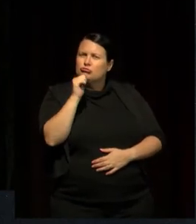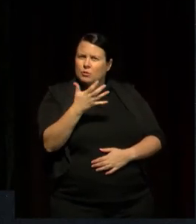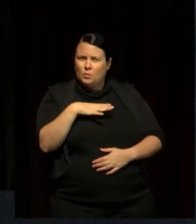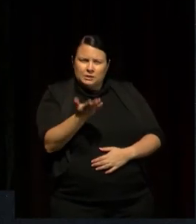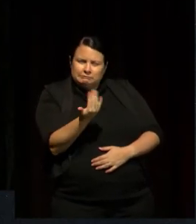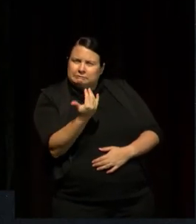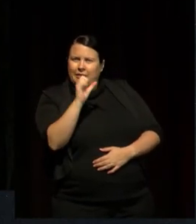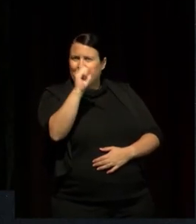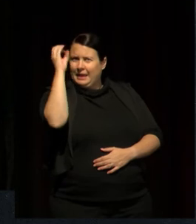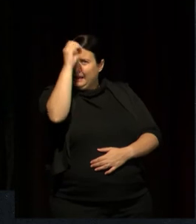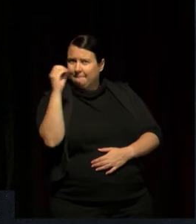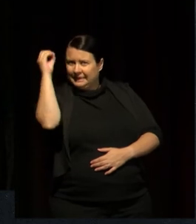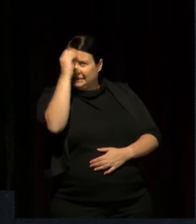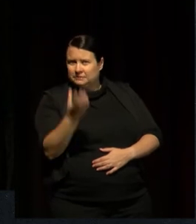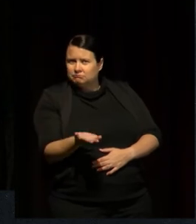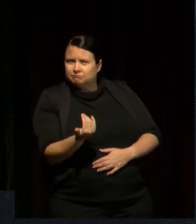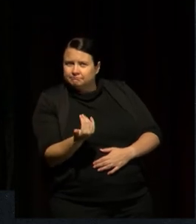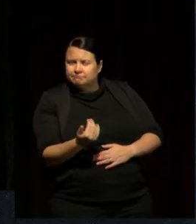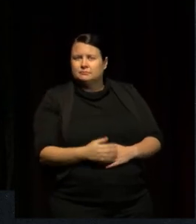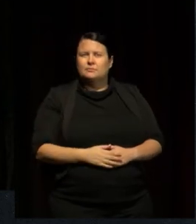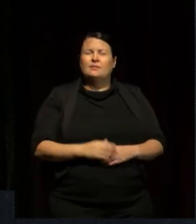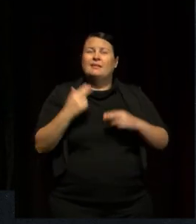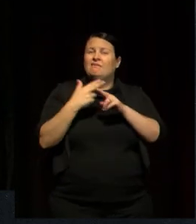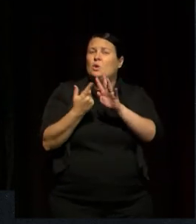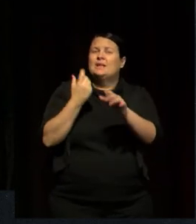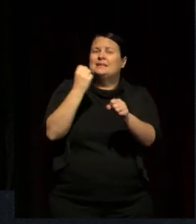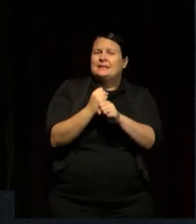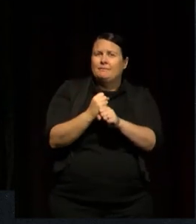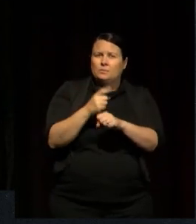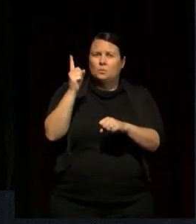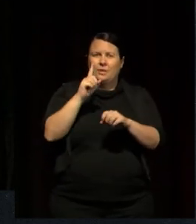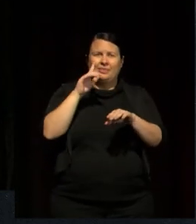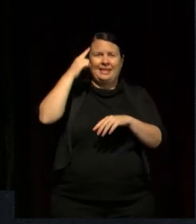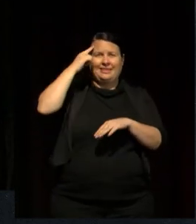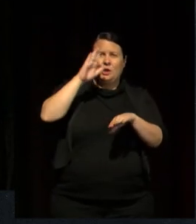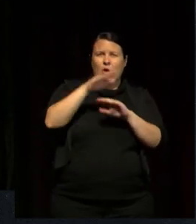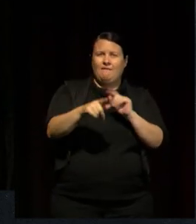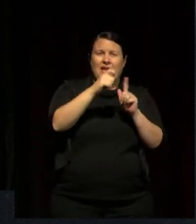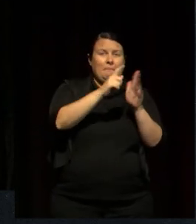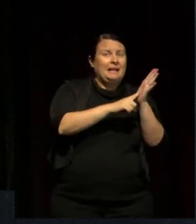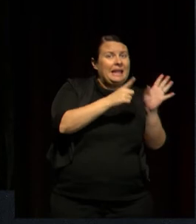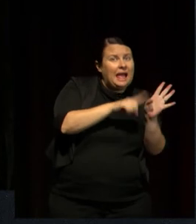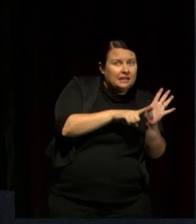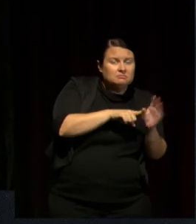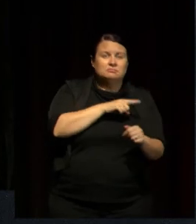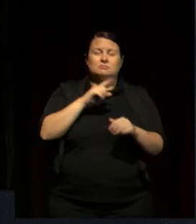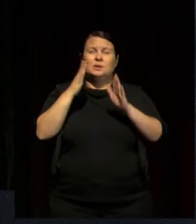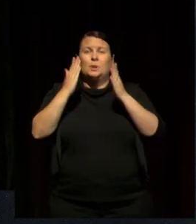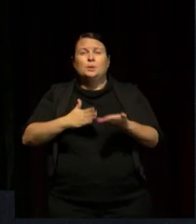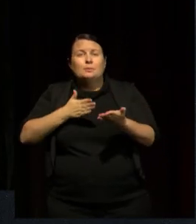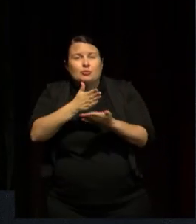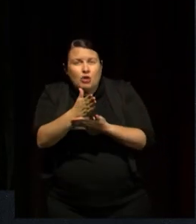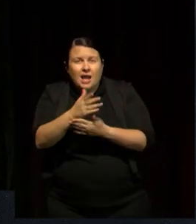about things. Um, for example, what do they think about play, about their human rights, about the environment,